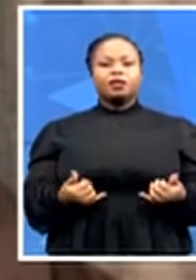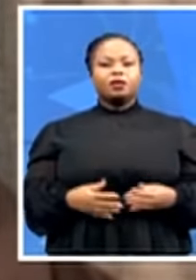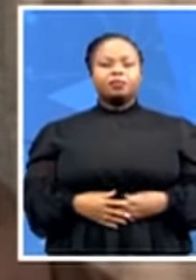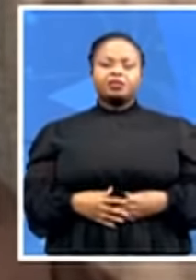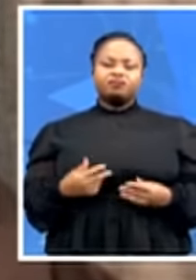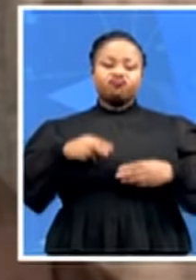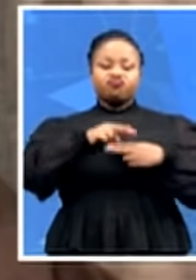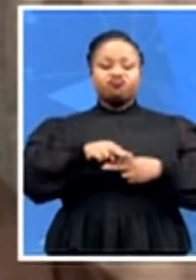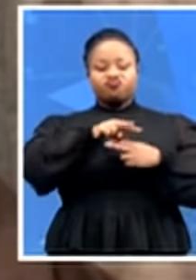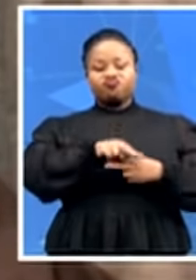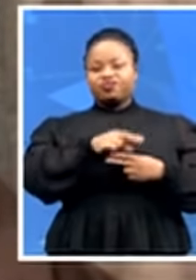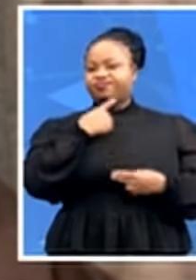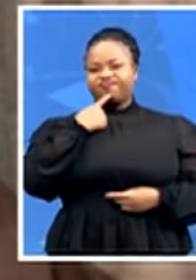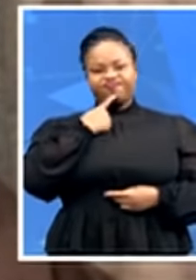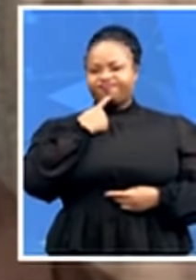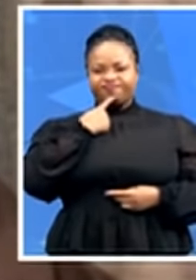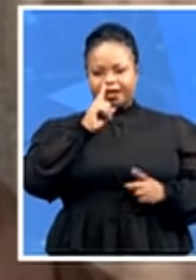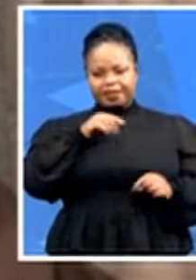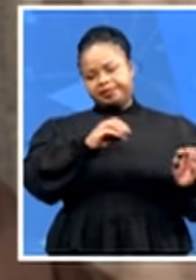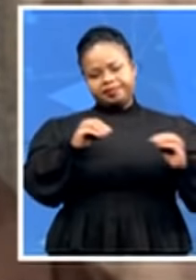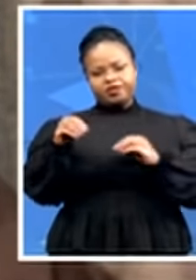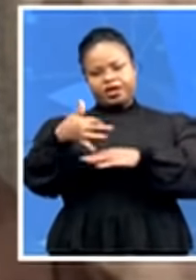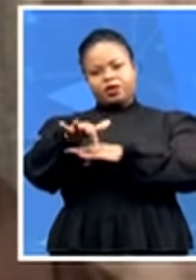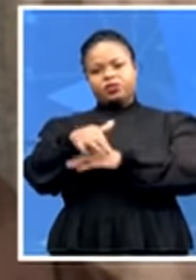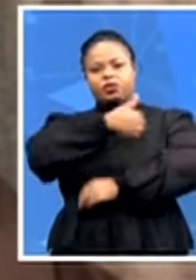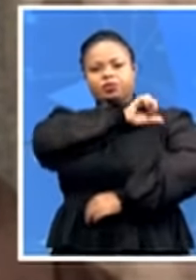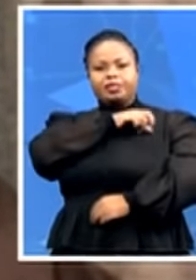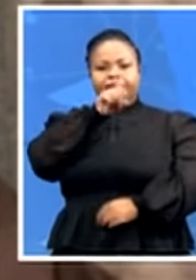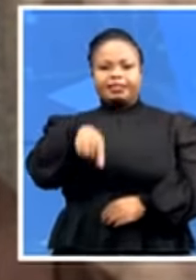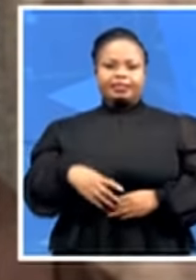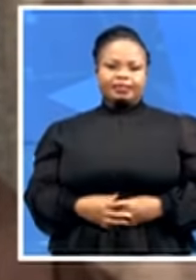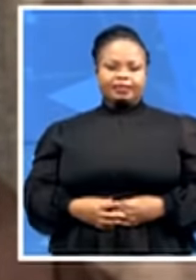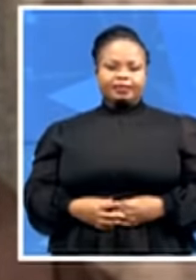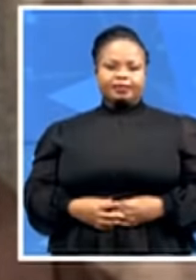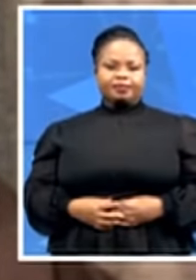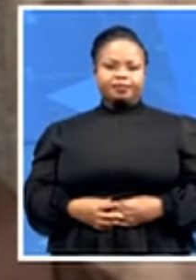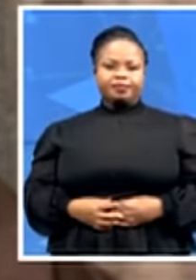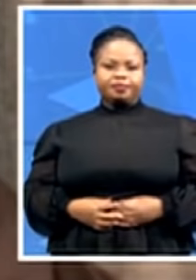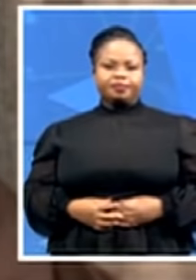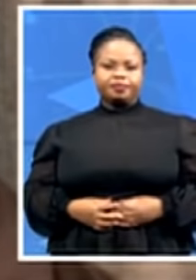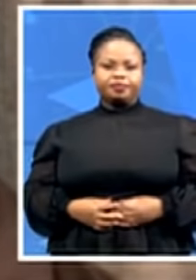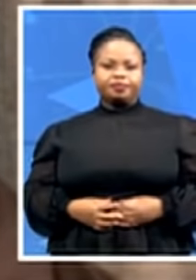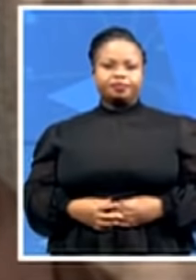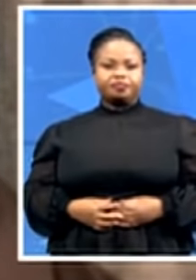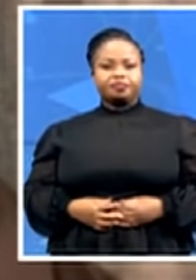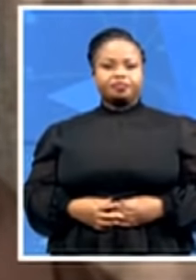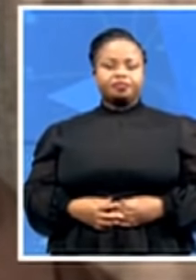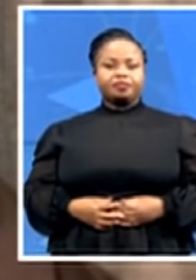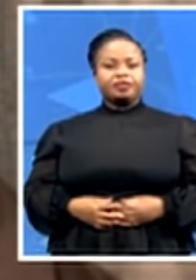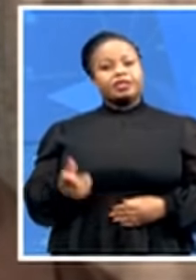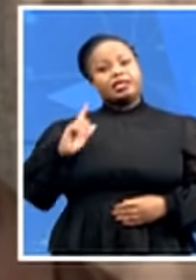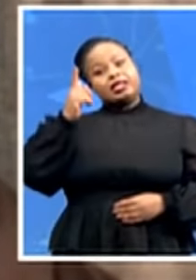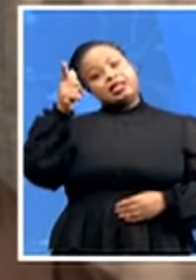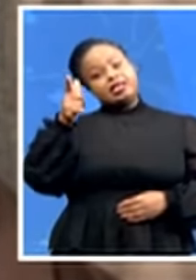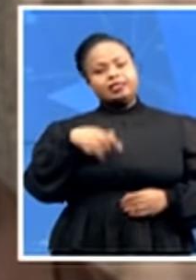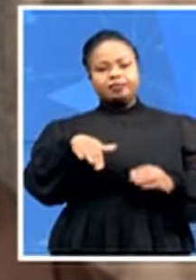to be taken to an outside facility. And at the right time, they will then discharge him. But we'll just